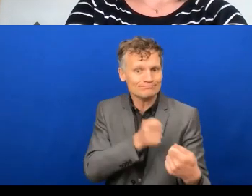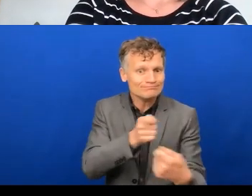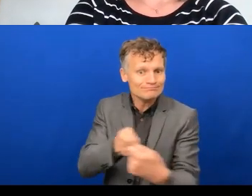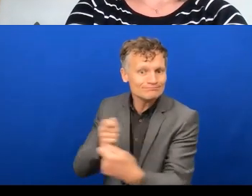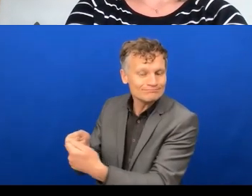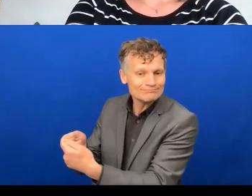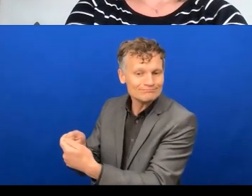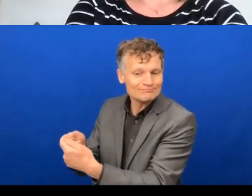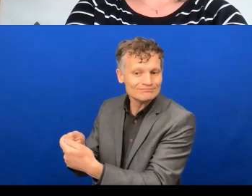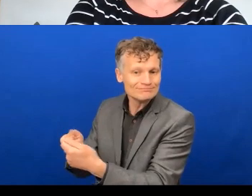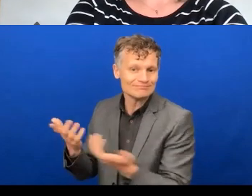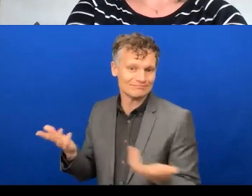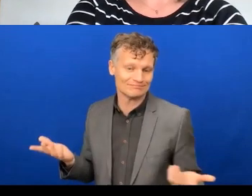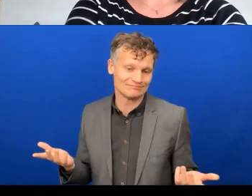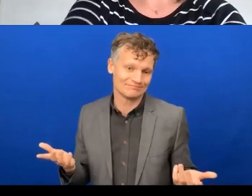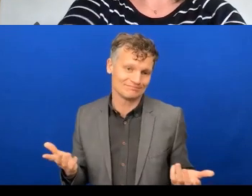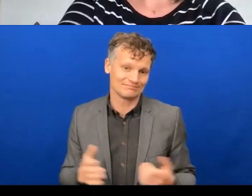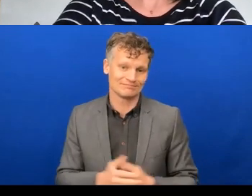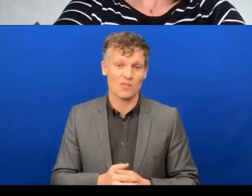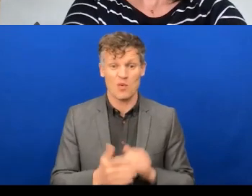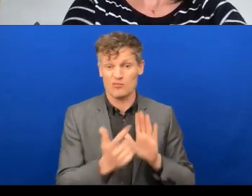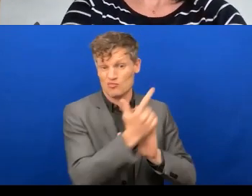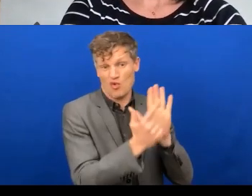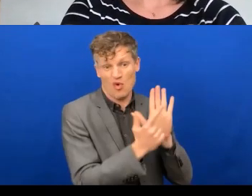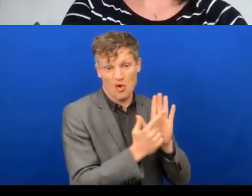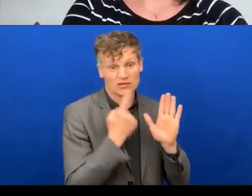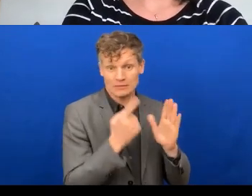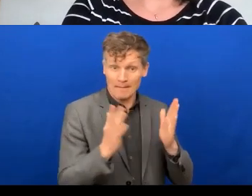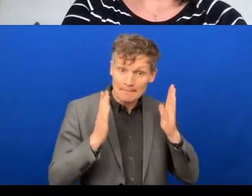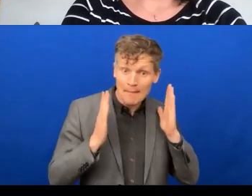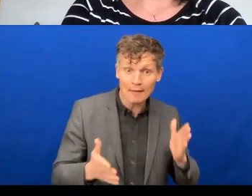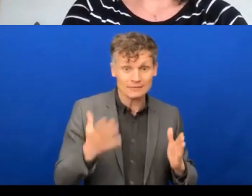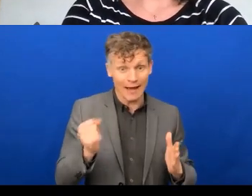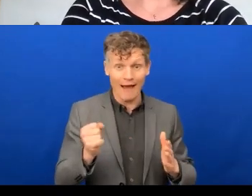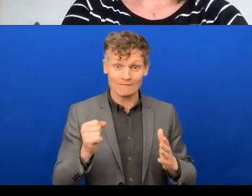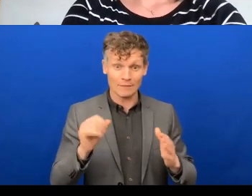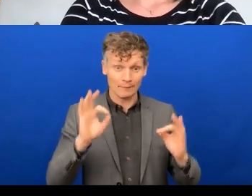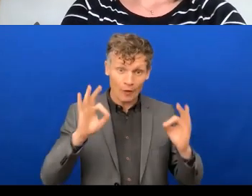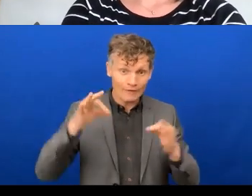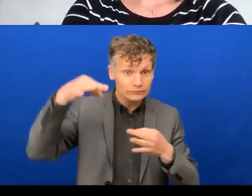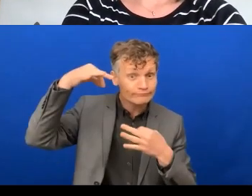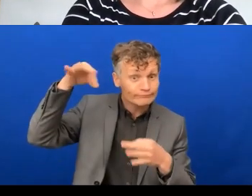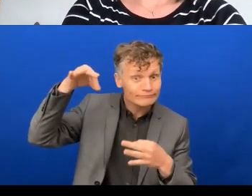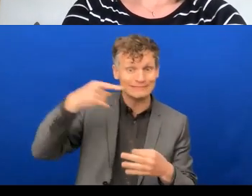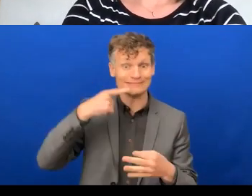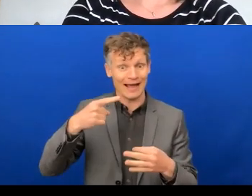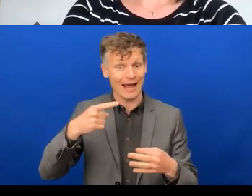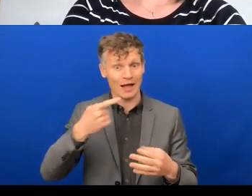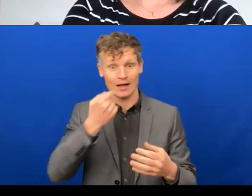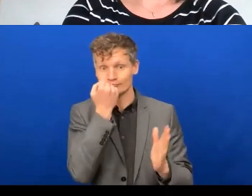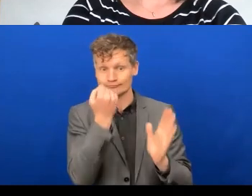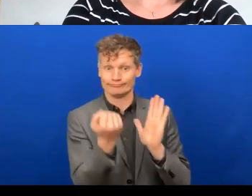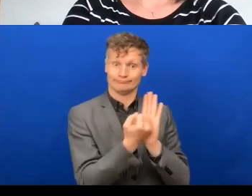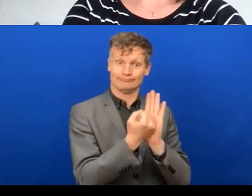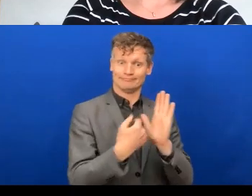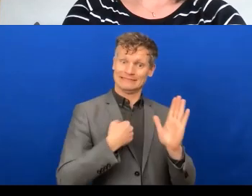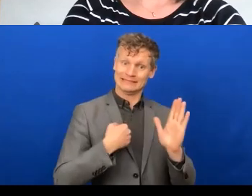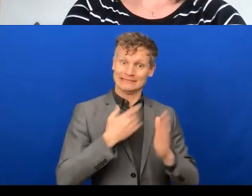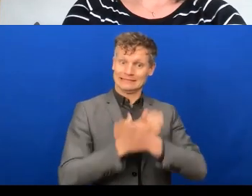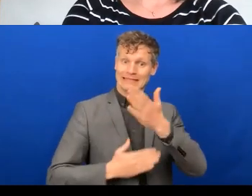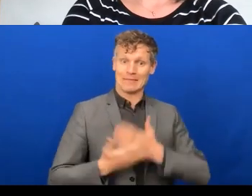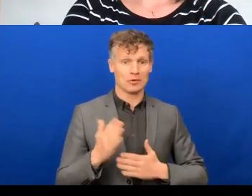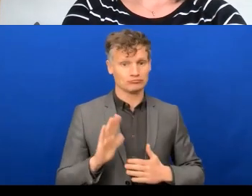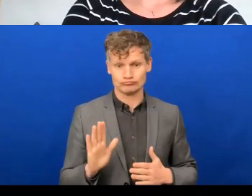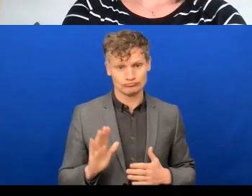under the law. So those are things that need to change. There's definitely a piece of education on that. And